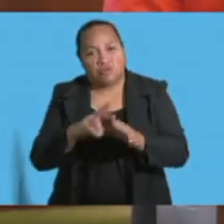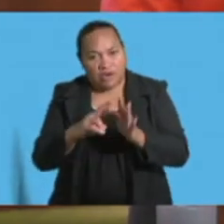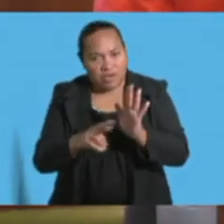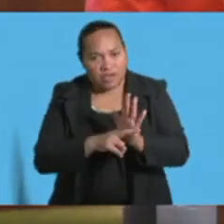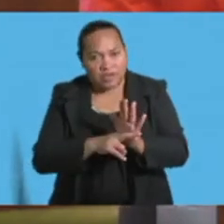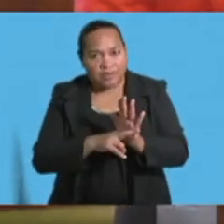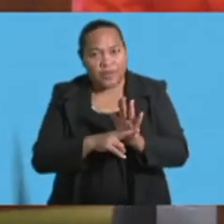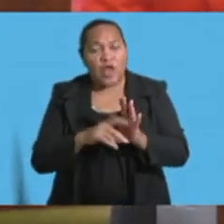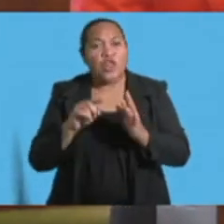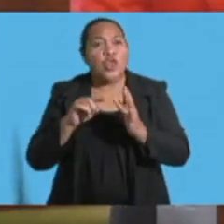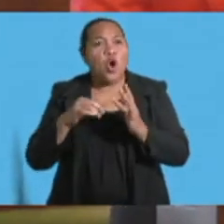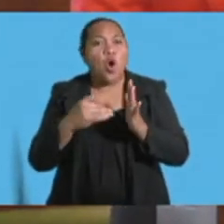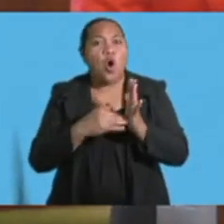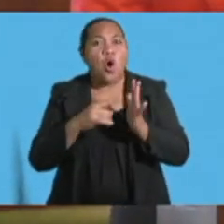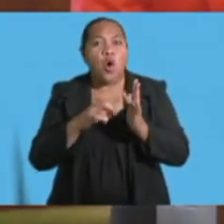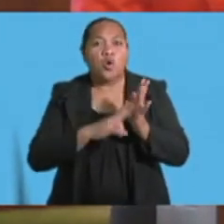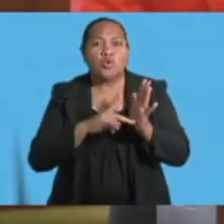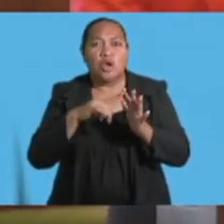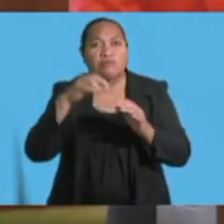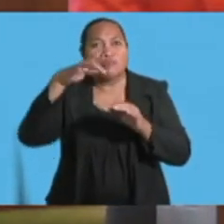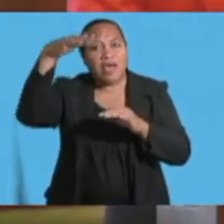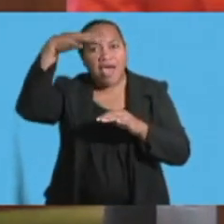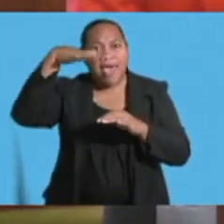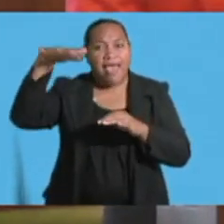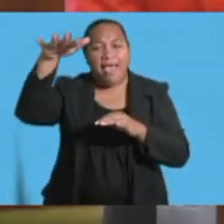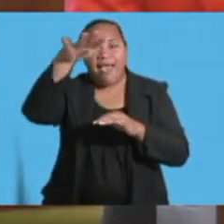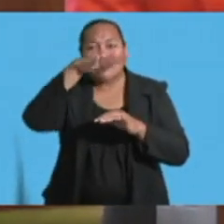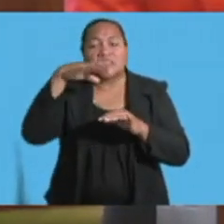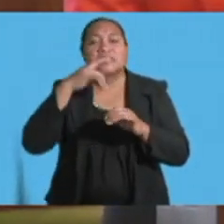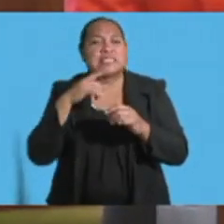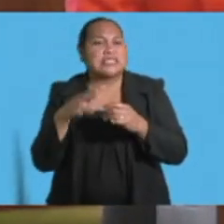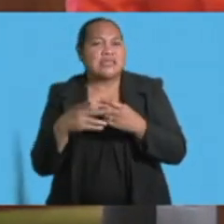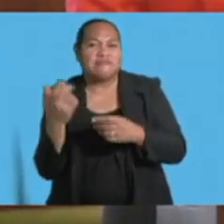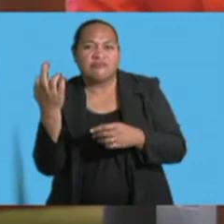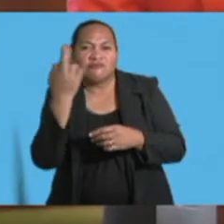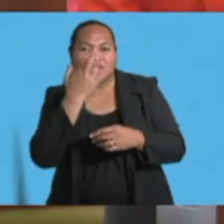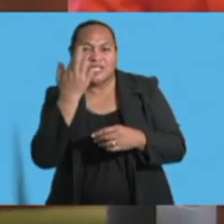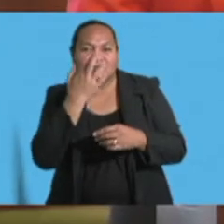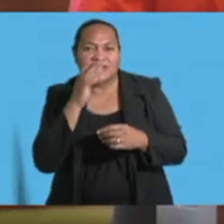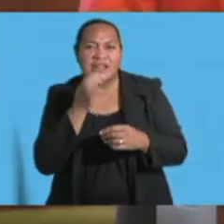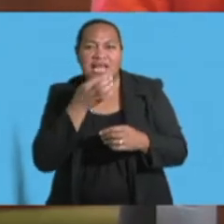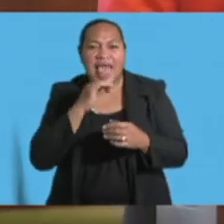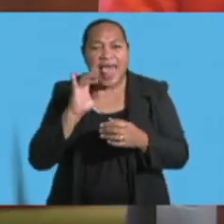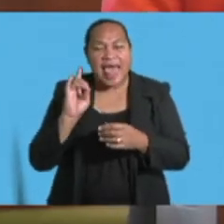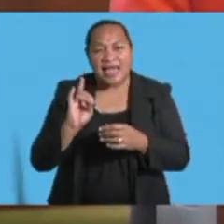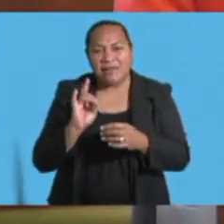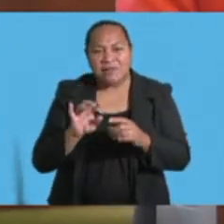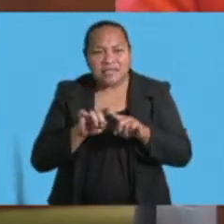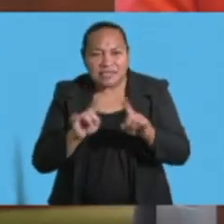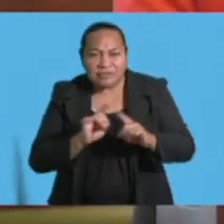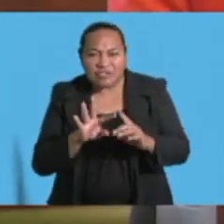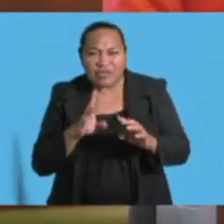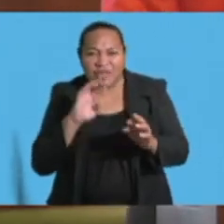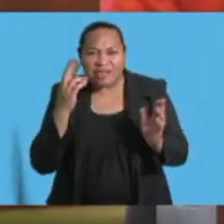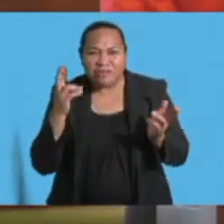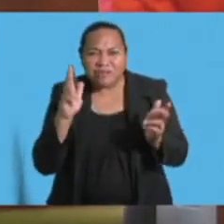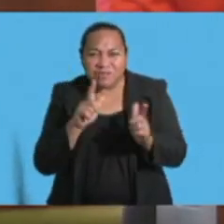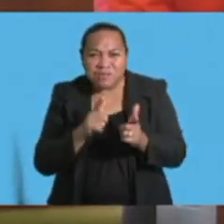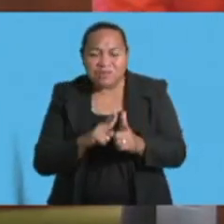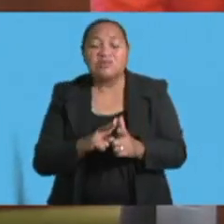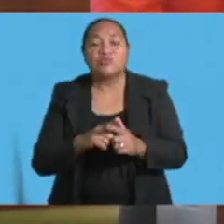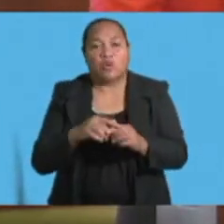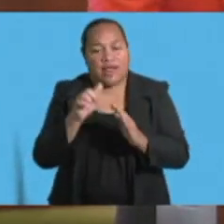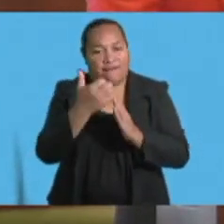Depleting Substances Regulations, the Endangered and Protected Species Act and the Litter Act. The Ministry